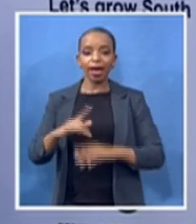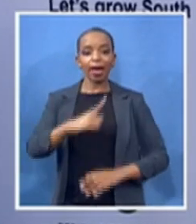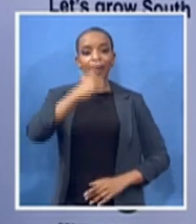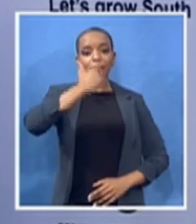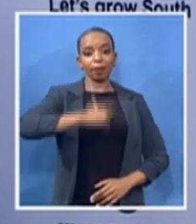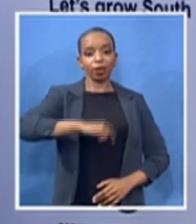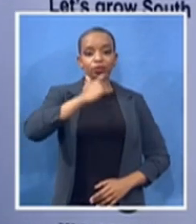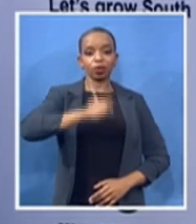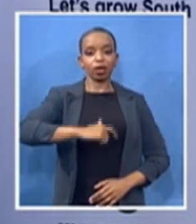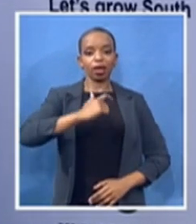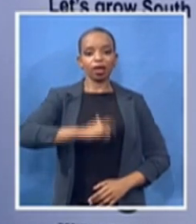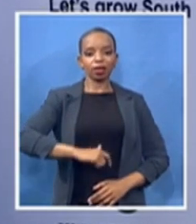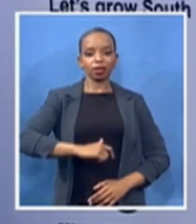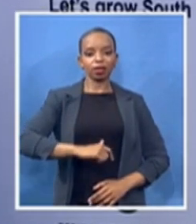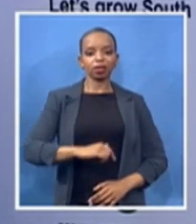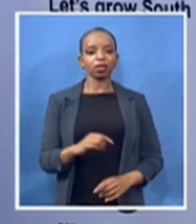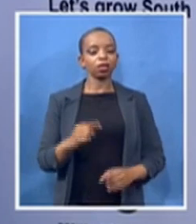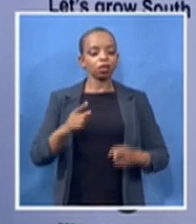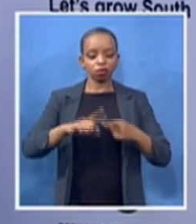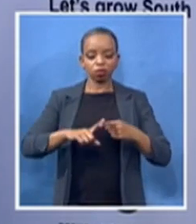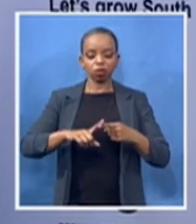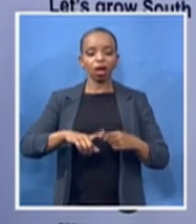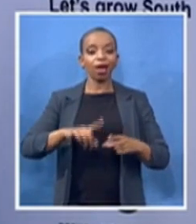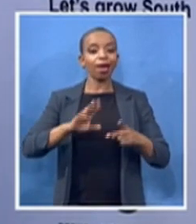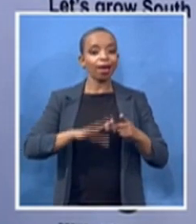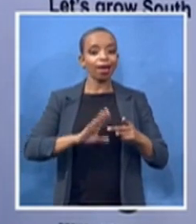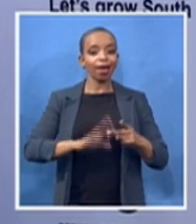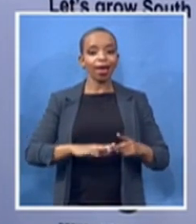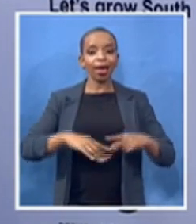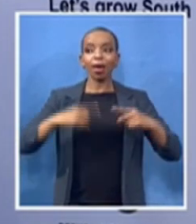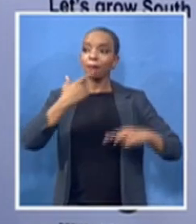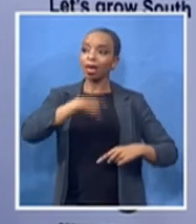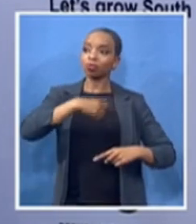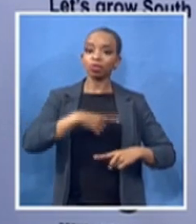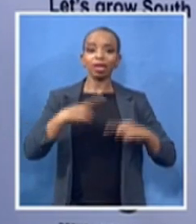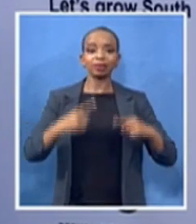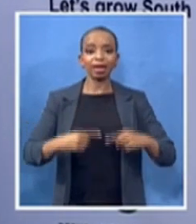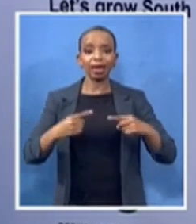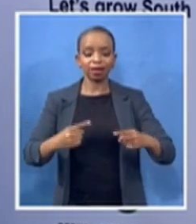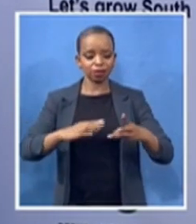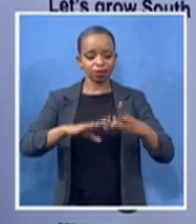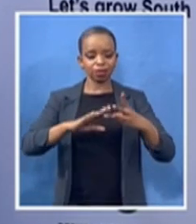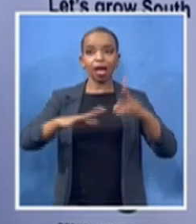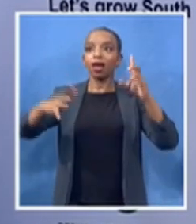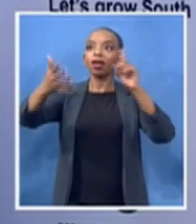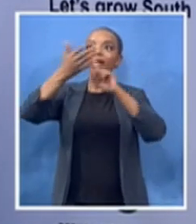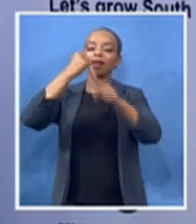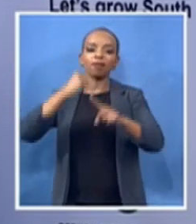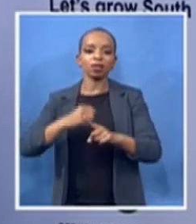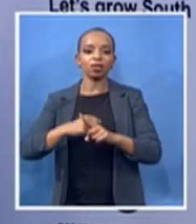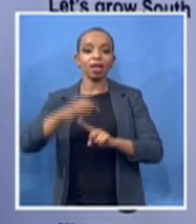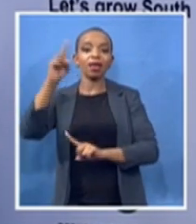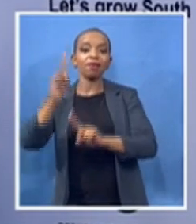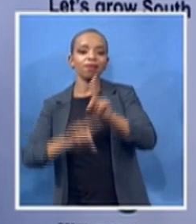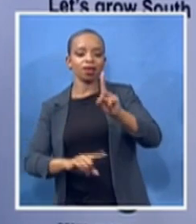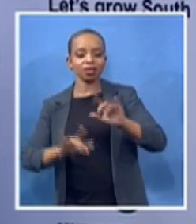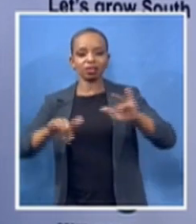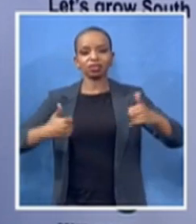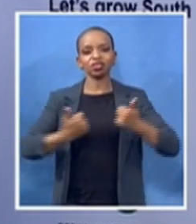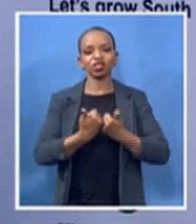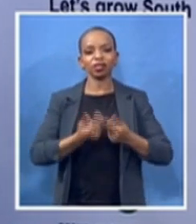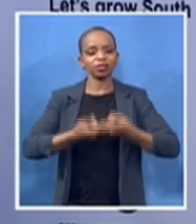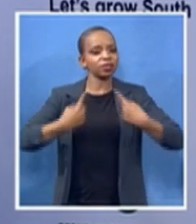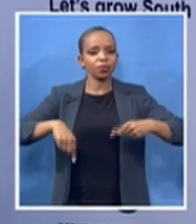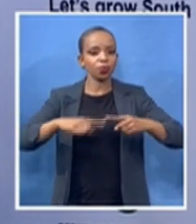victories her challenges and even her failures but we know that she lived and therefore because